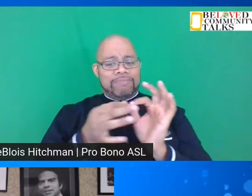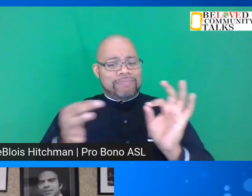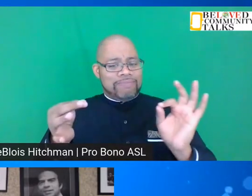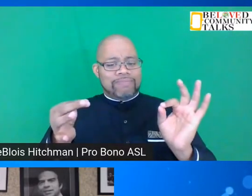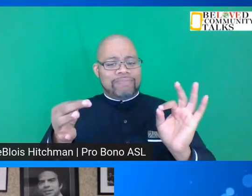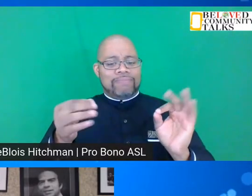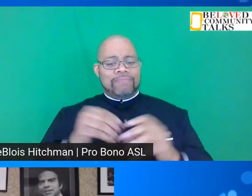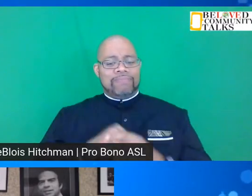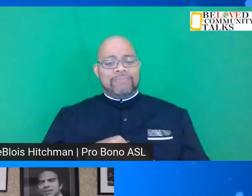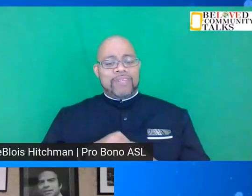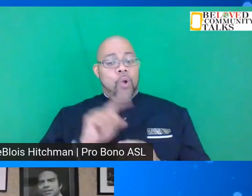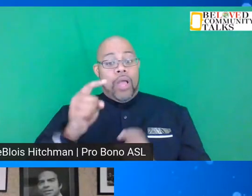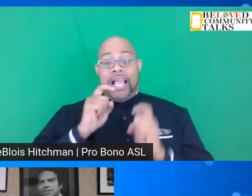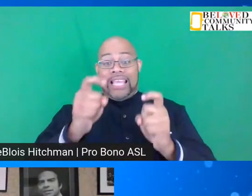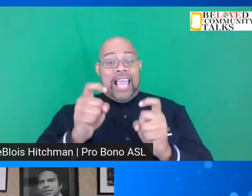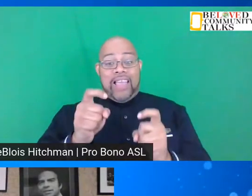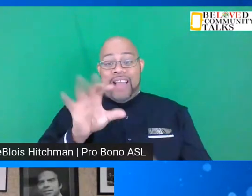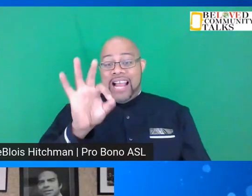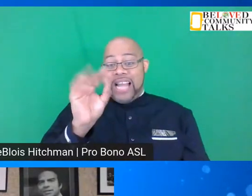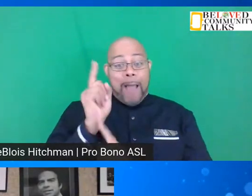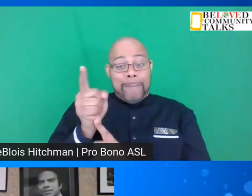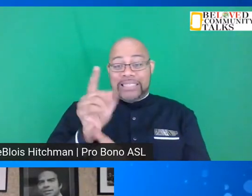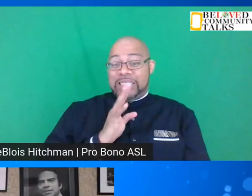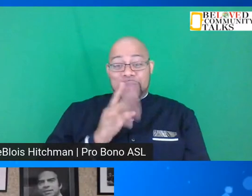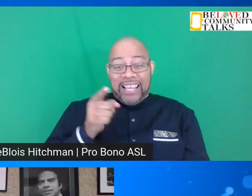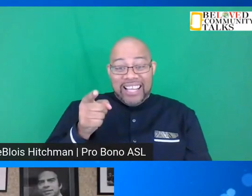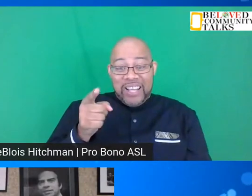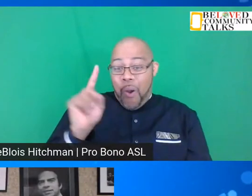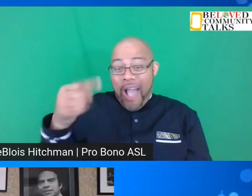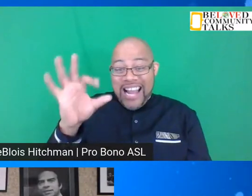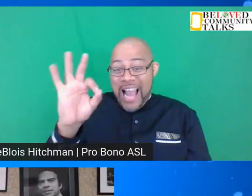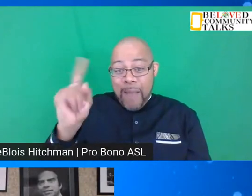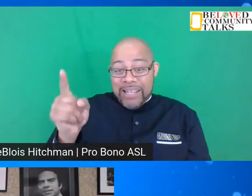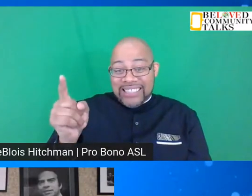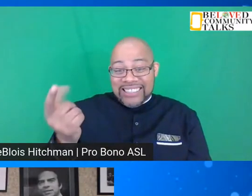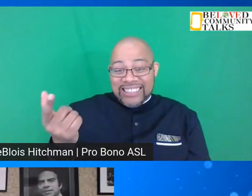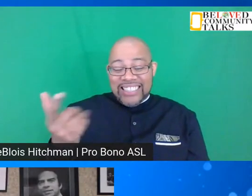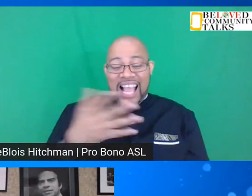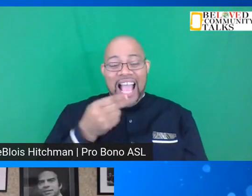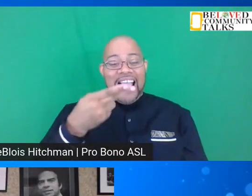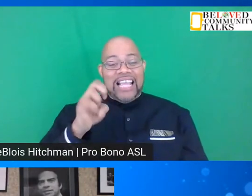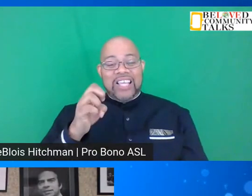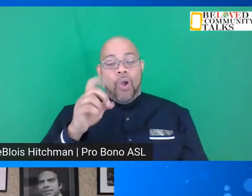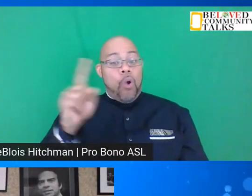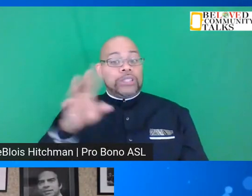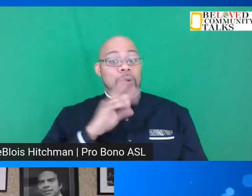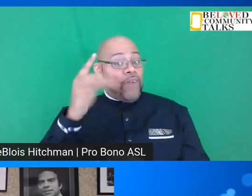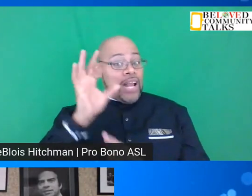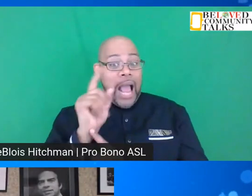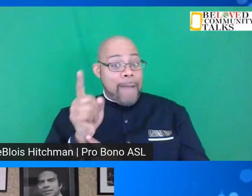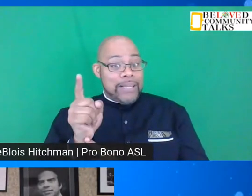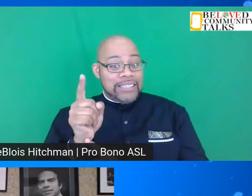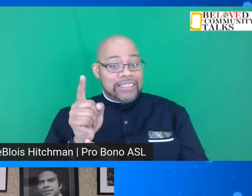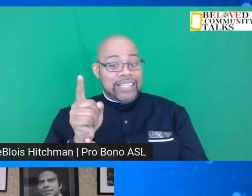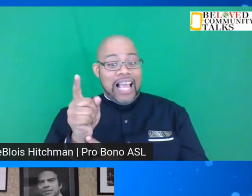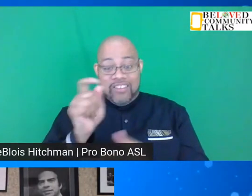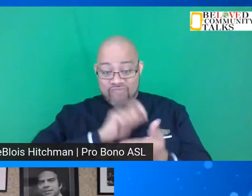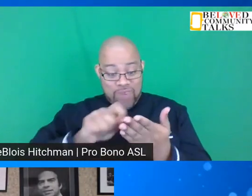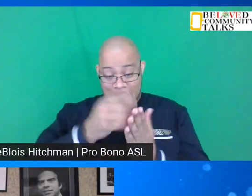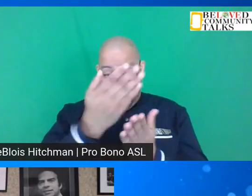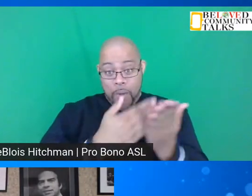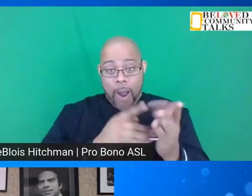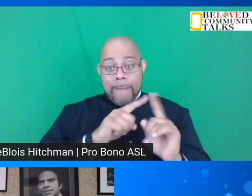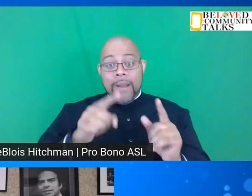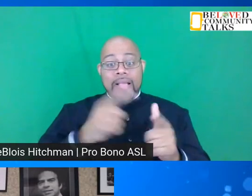they only gave him nine minutes to speak, and he only spoke for nine minutes in his written part.